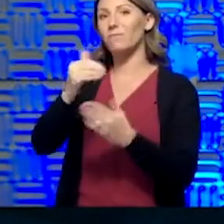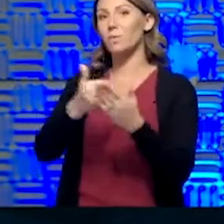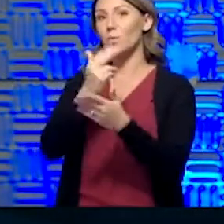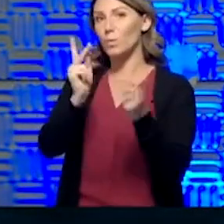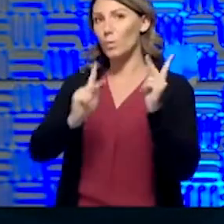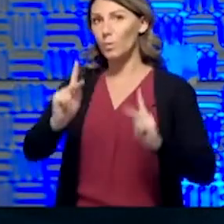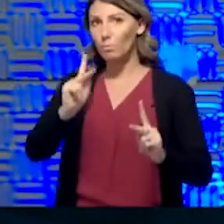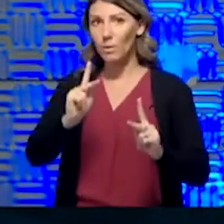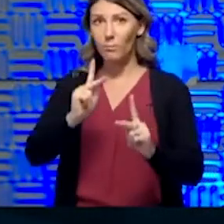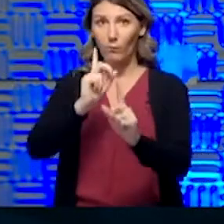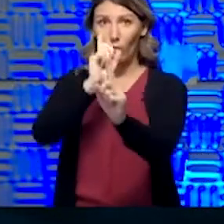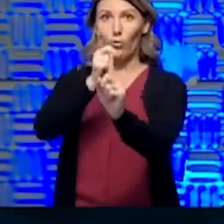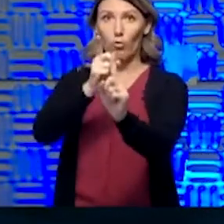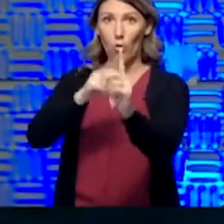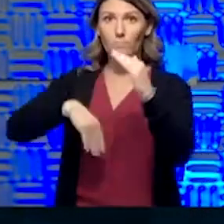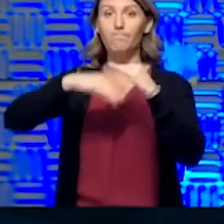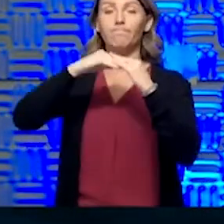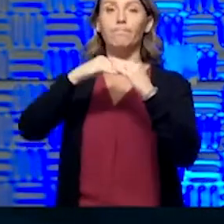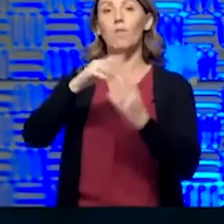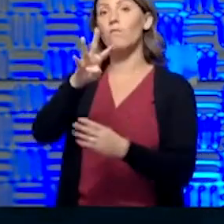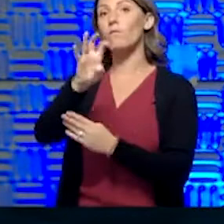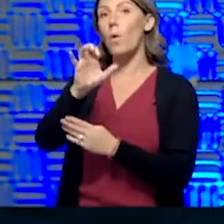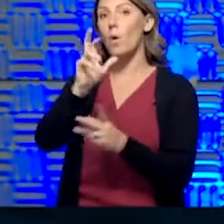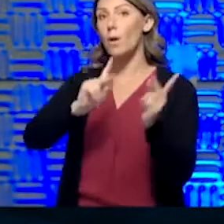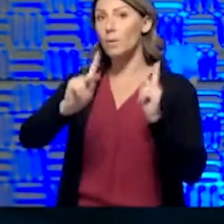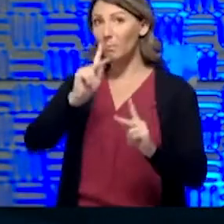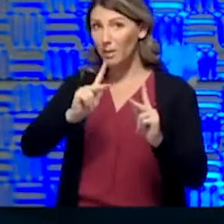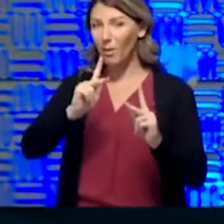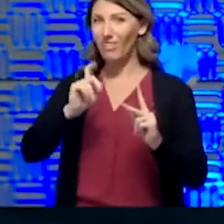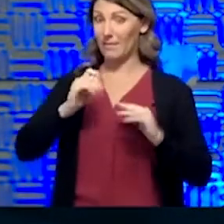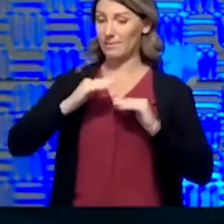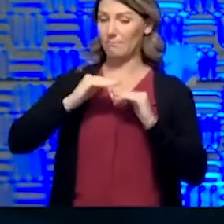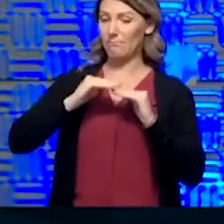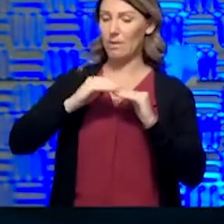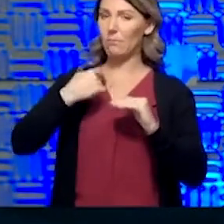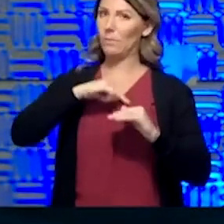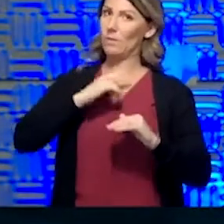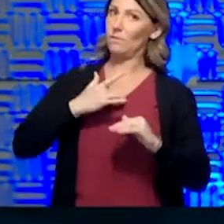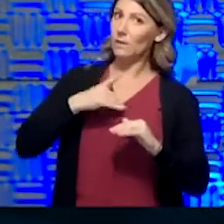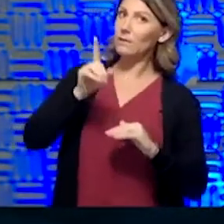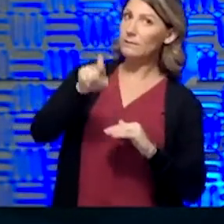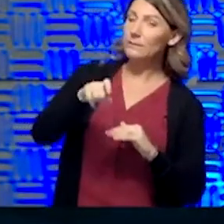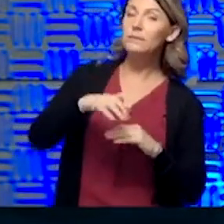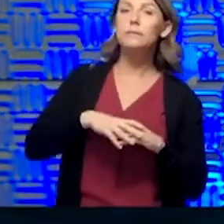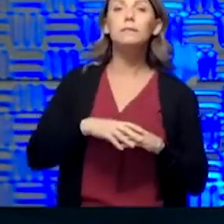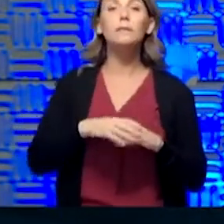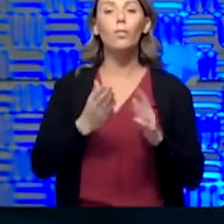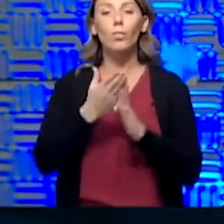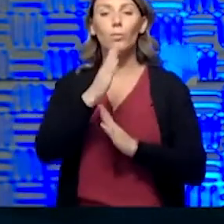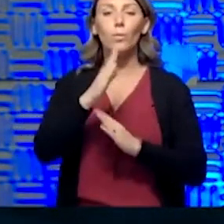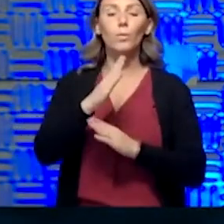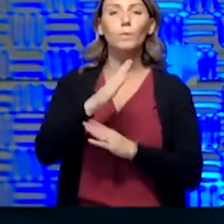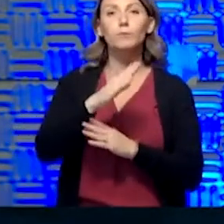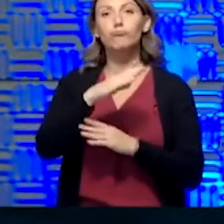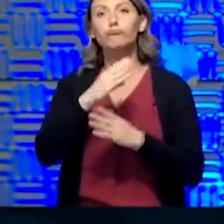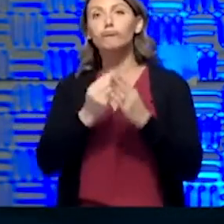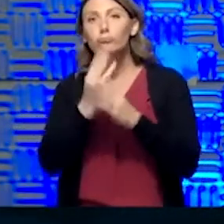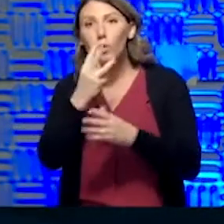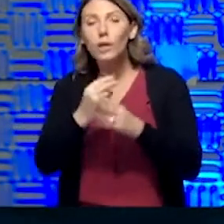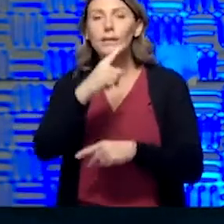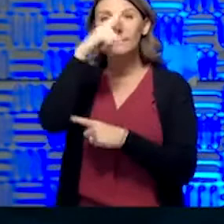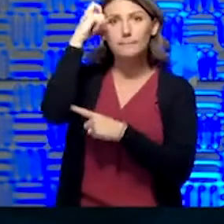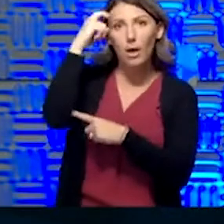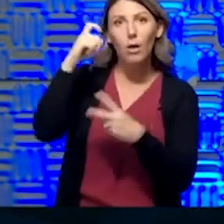400 contact tracers. That's a minimum number that we feel we'll need as we go through the spring, summer, fall, winter.